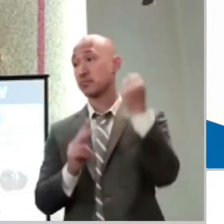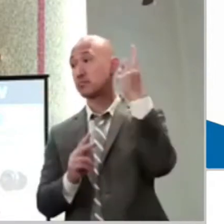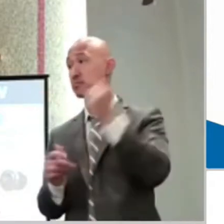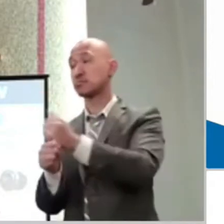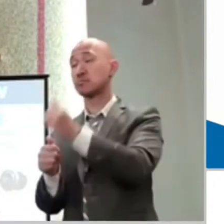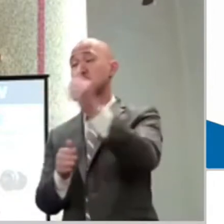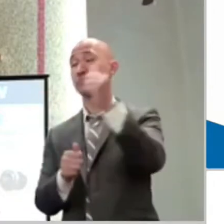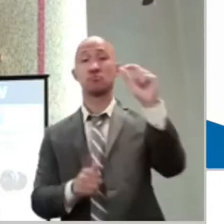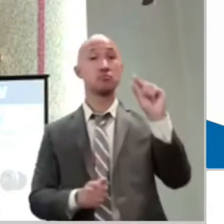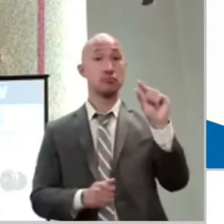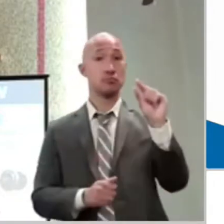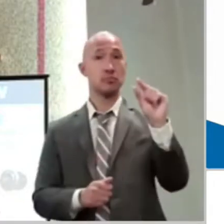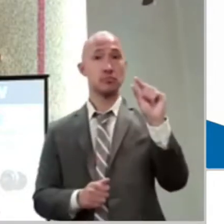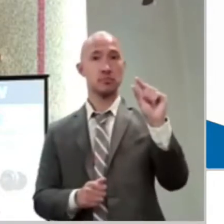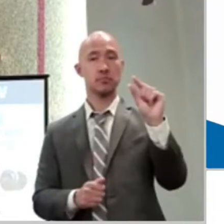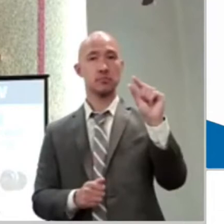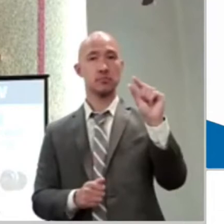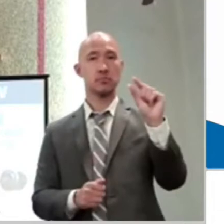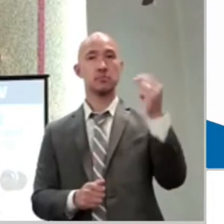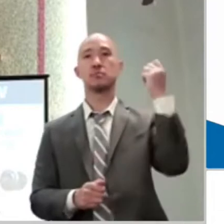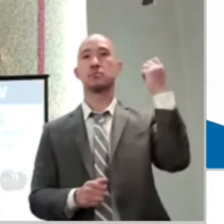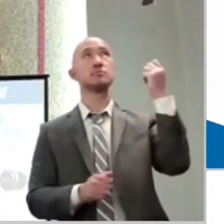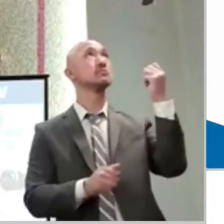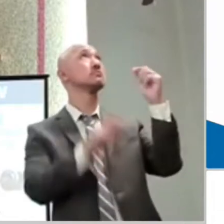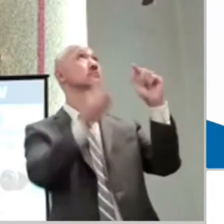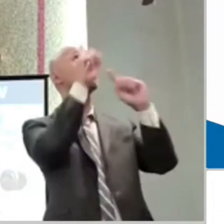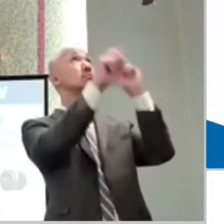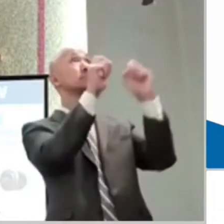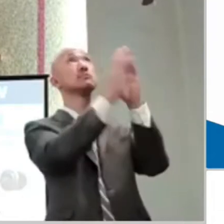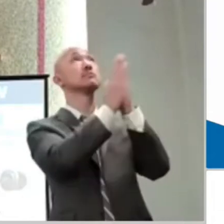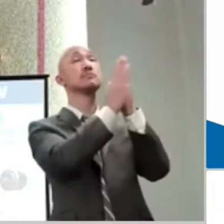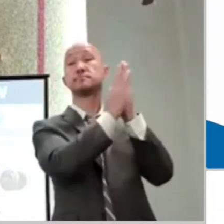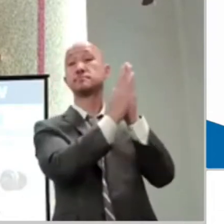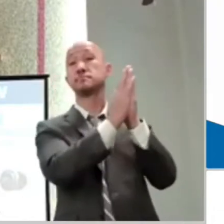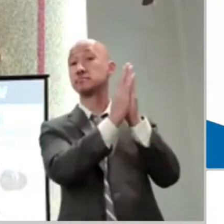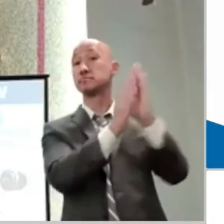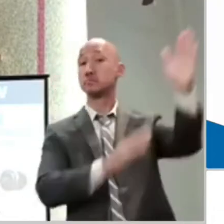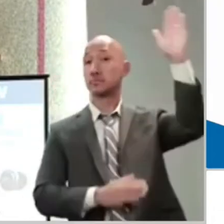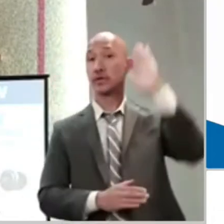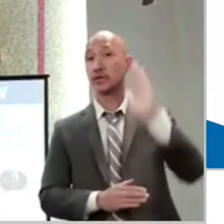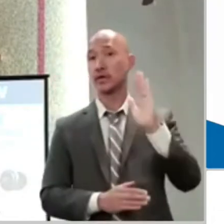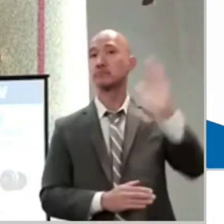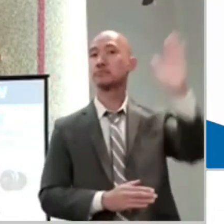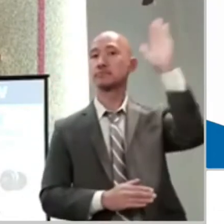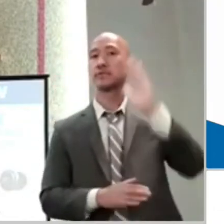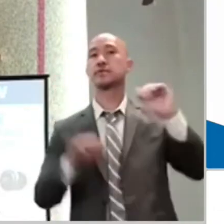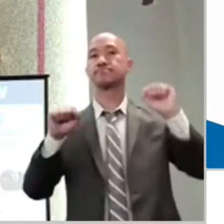turn to God, not to people. When you first turn to God and are satisfied with him,